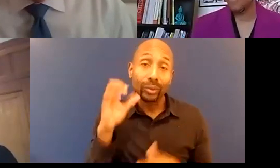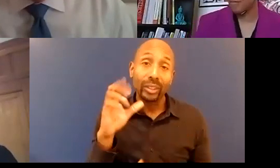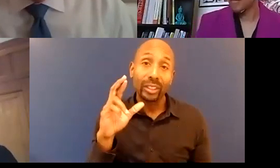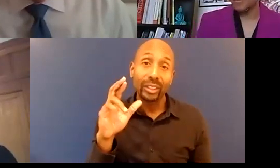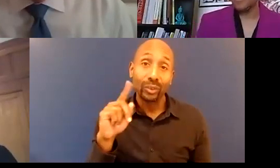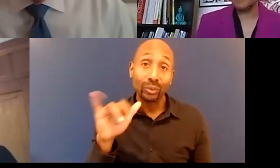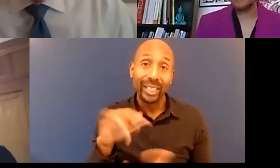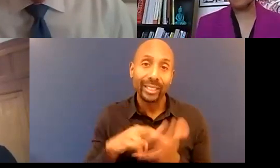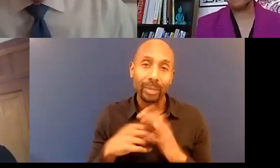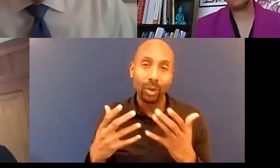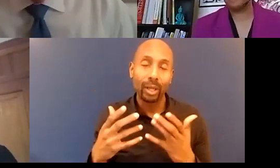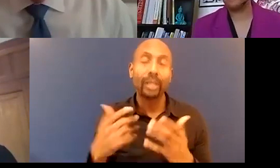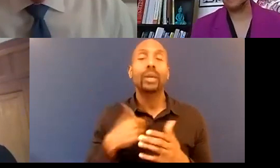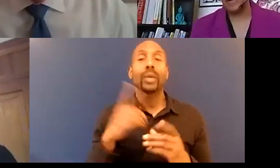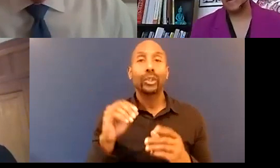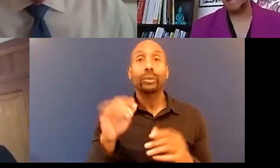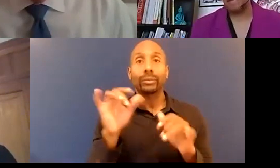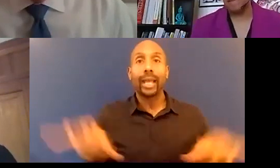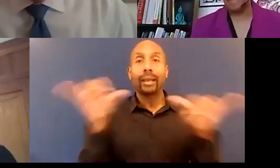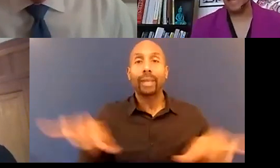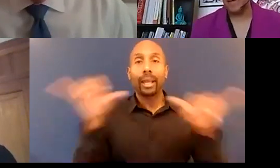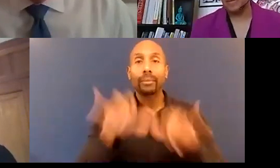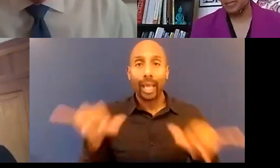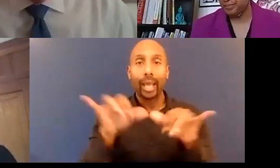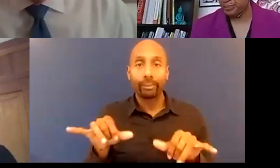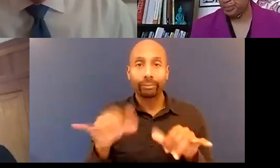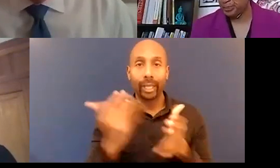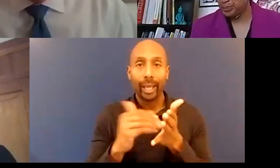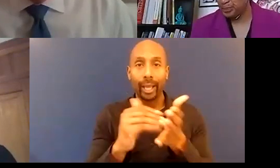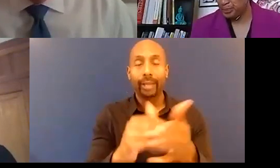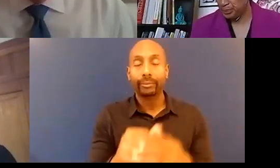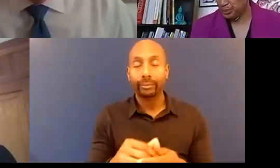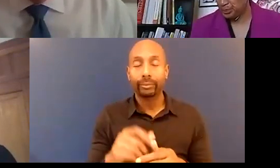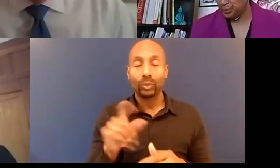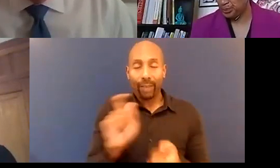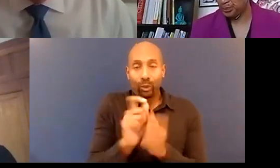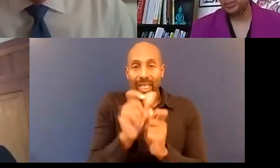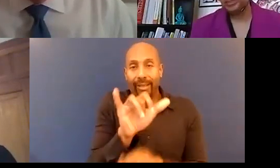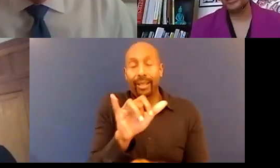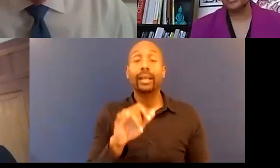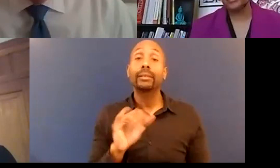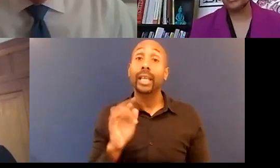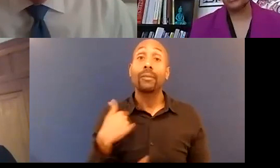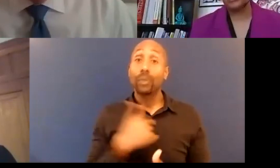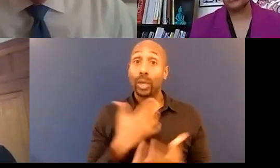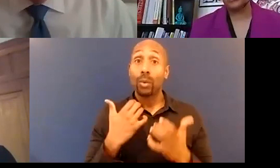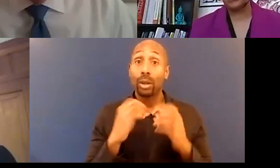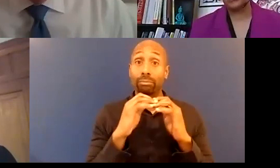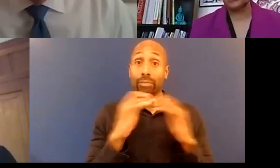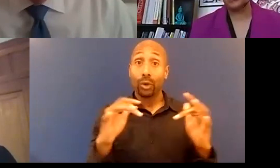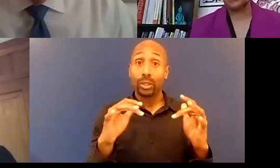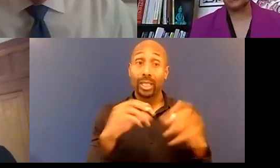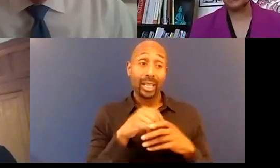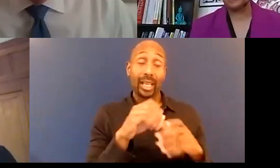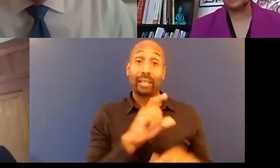thing over and over again we have to change that if we want more diversity in police we got to ask questions